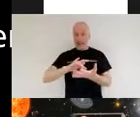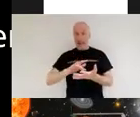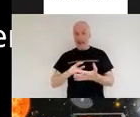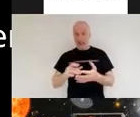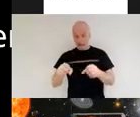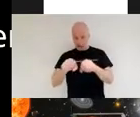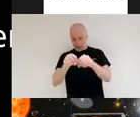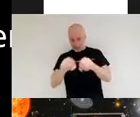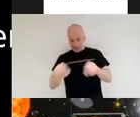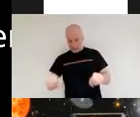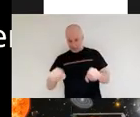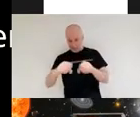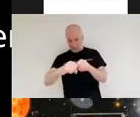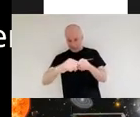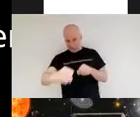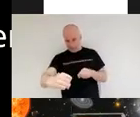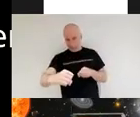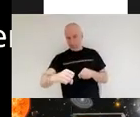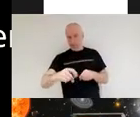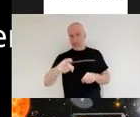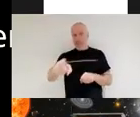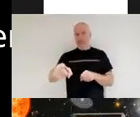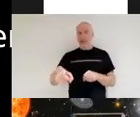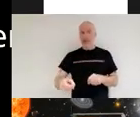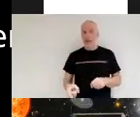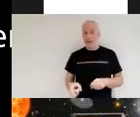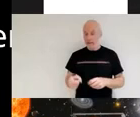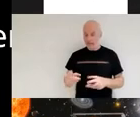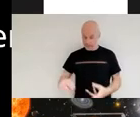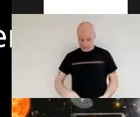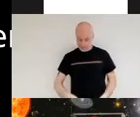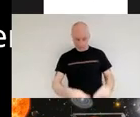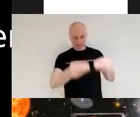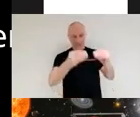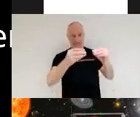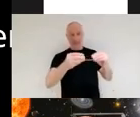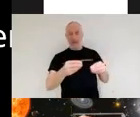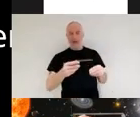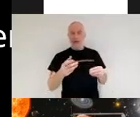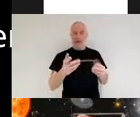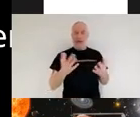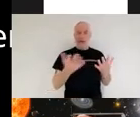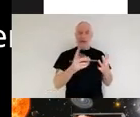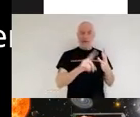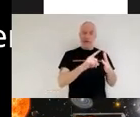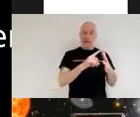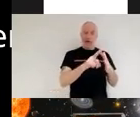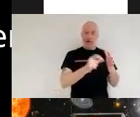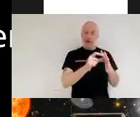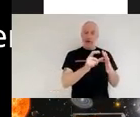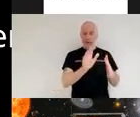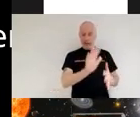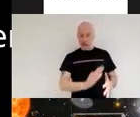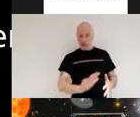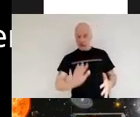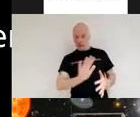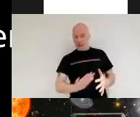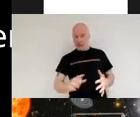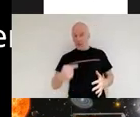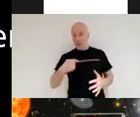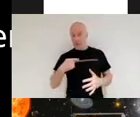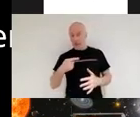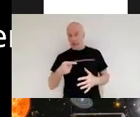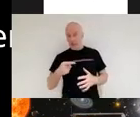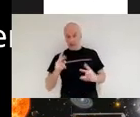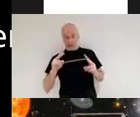involvement in the uk it was put together down at the rutherford appleton laboratory in oxfordshire and i got a chance to actually see it in the